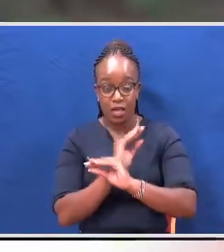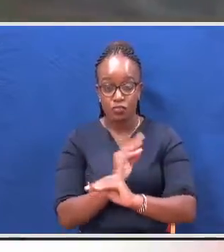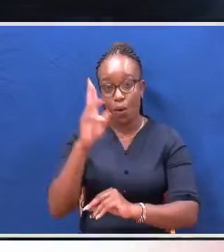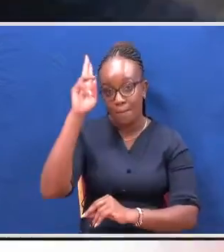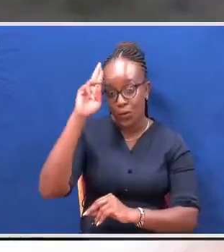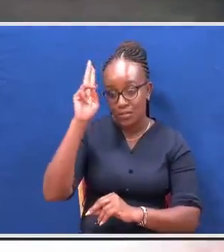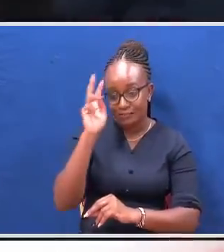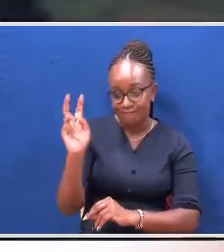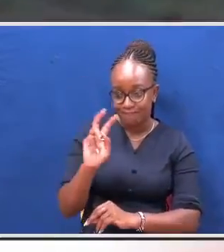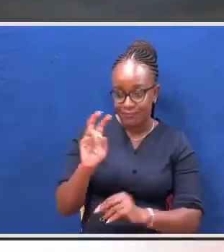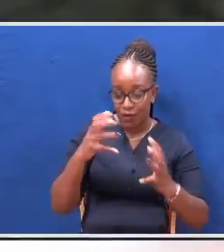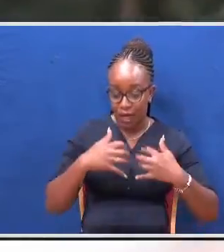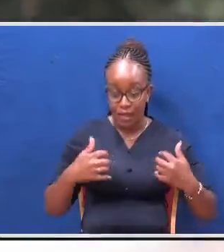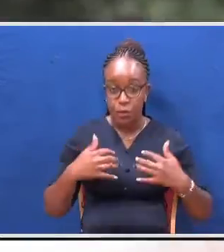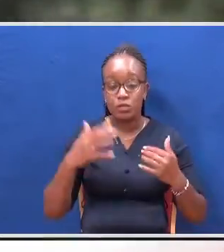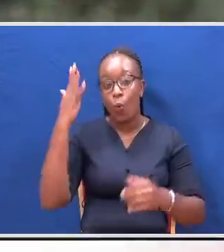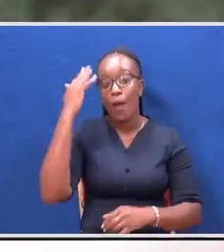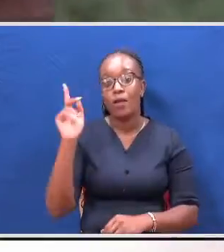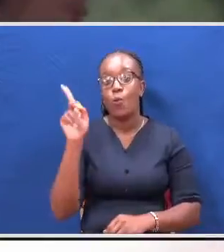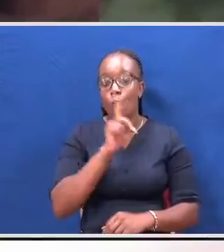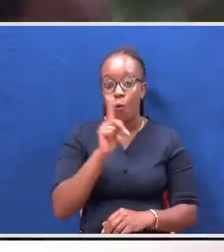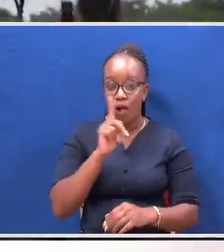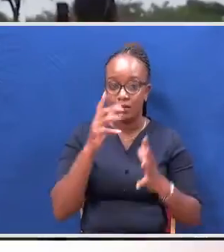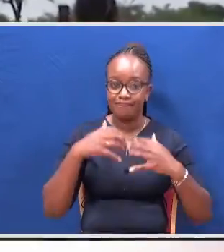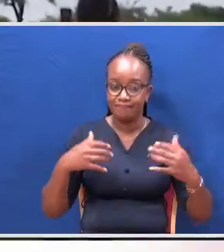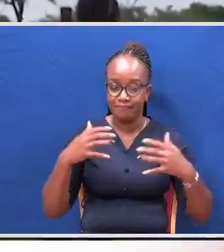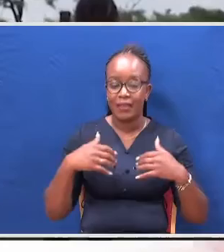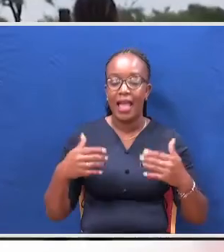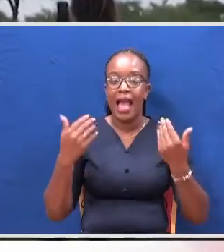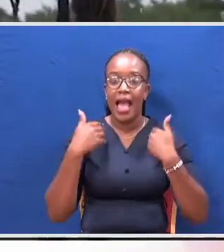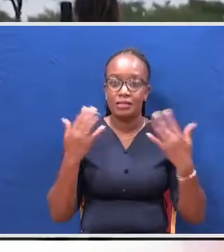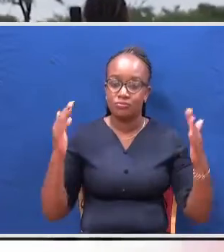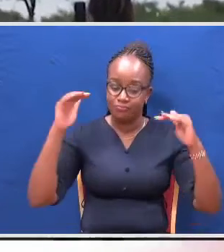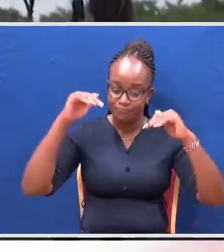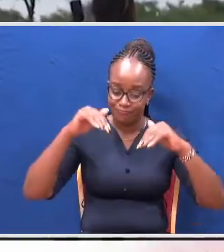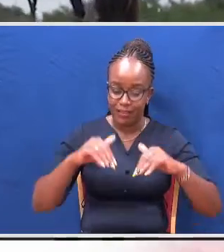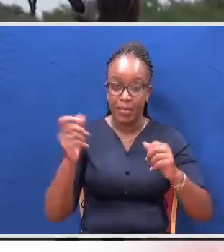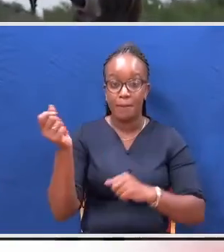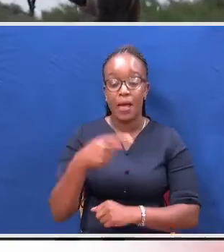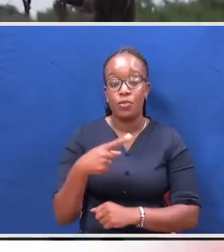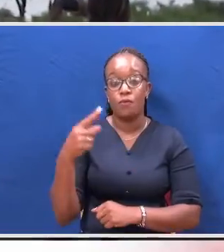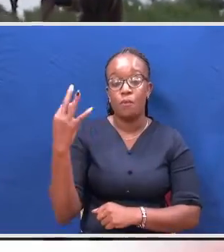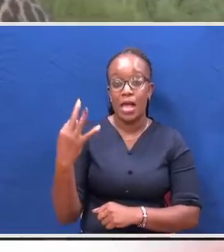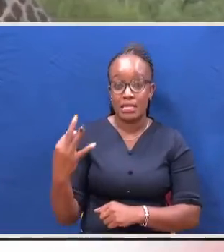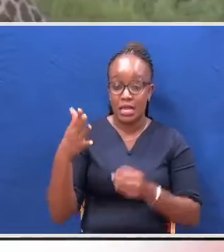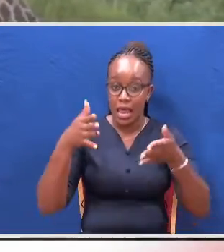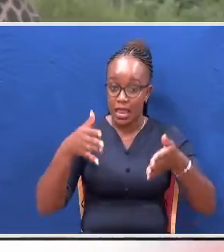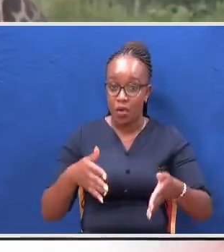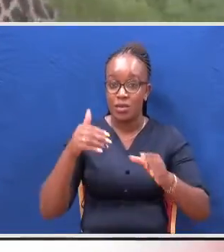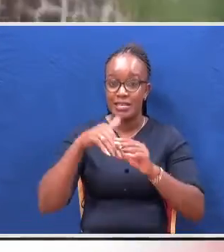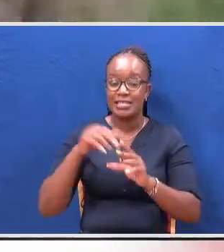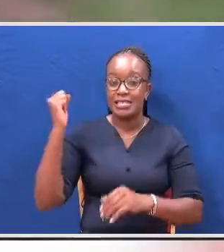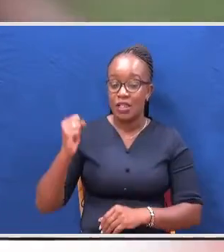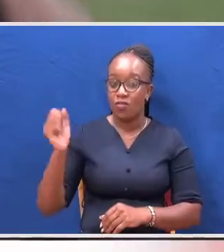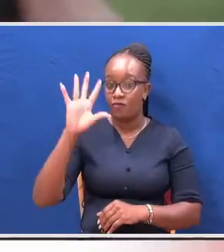the project wildlife watch went live in march located in limpopo province and home to